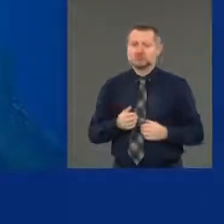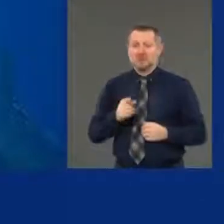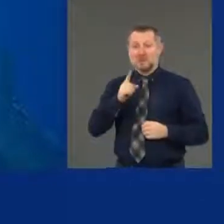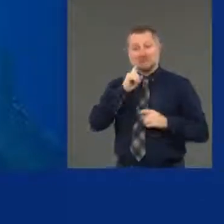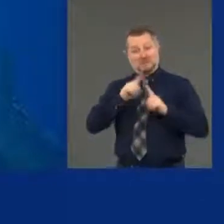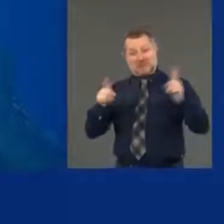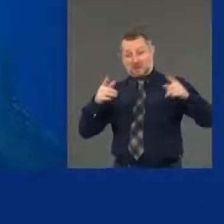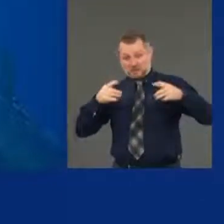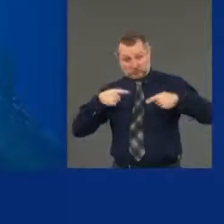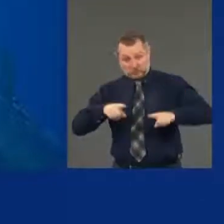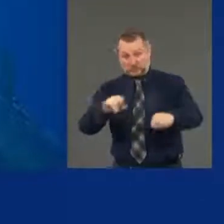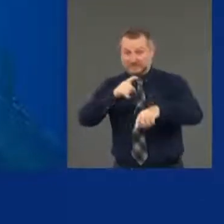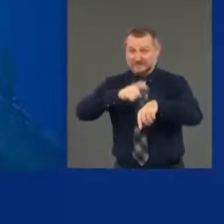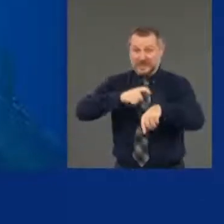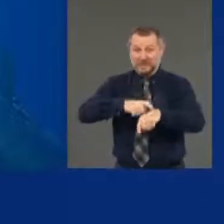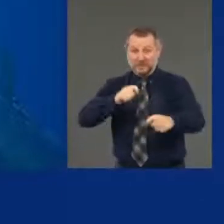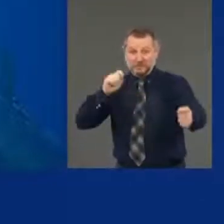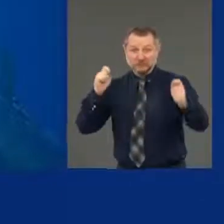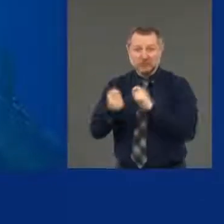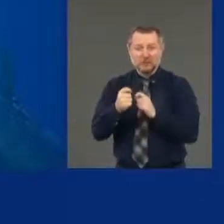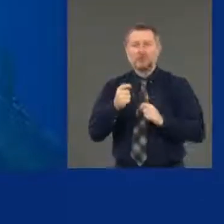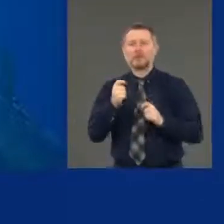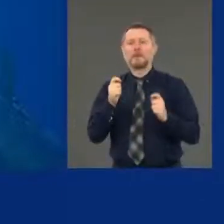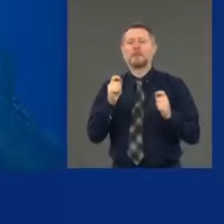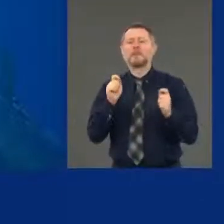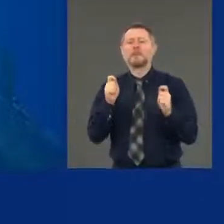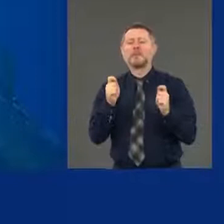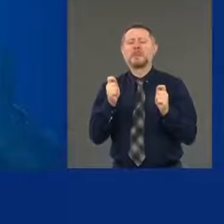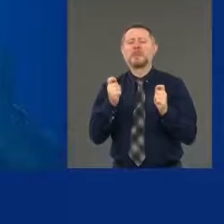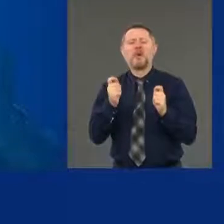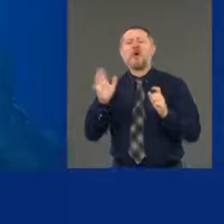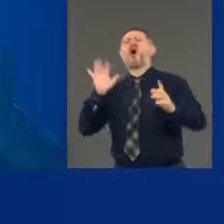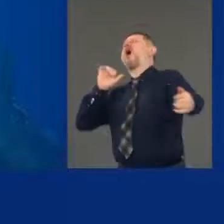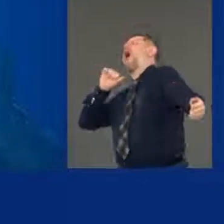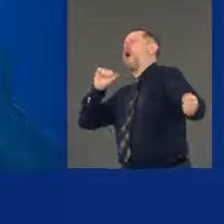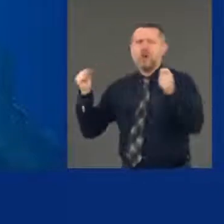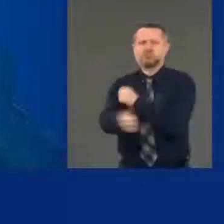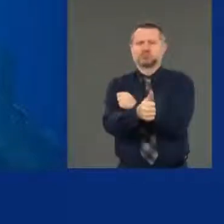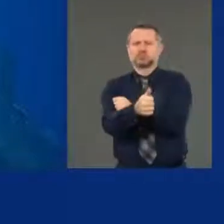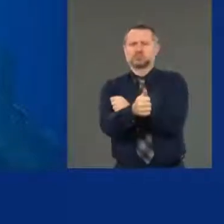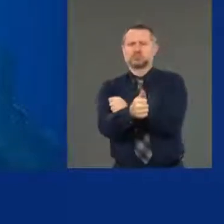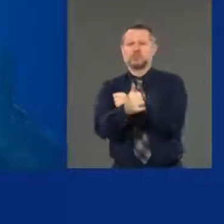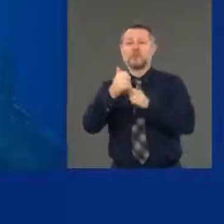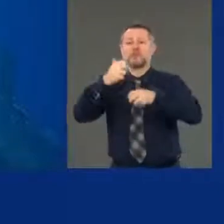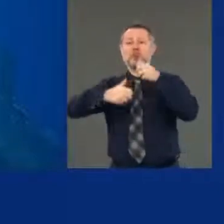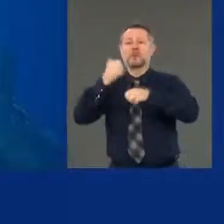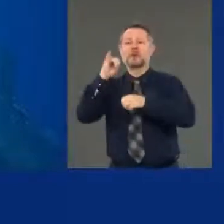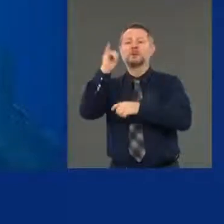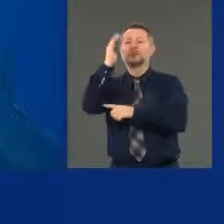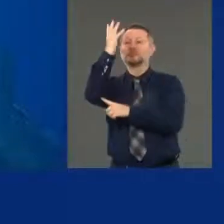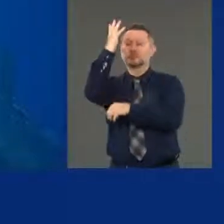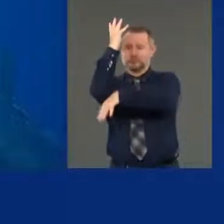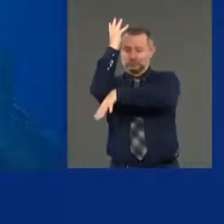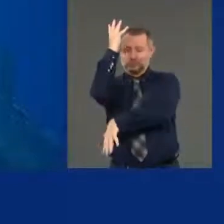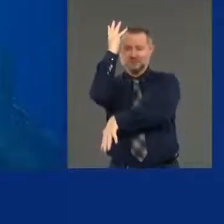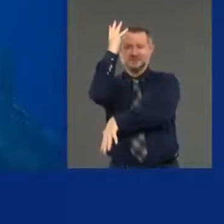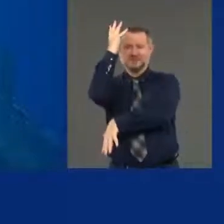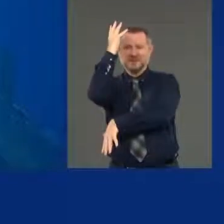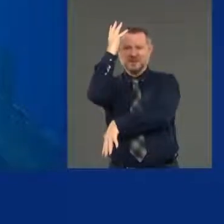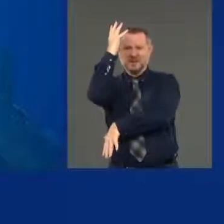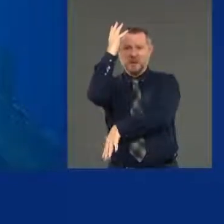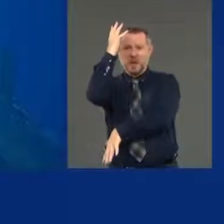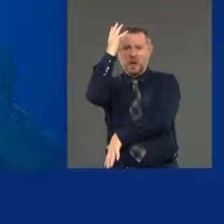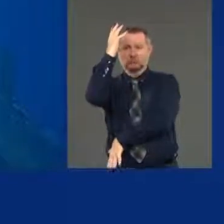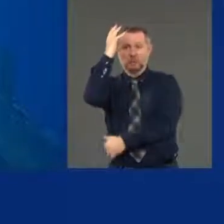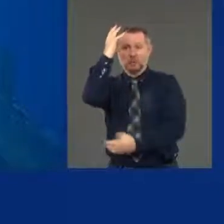make it real change. And let's get to the root of the issue. You want to talk about injustice and inequality in America? Well, then it has to